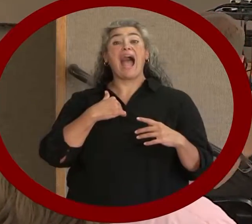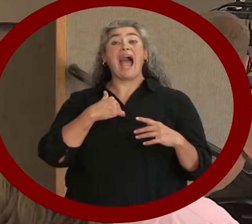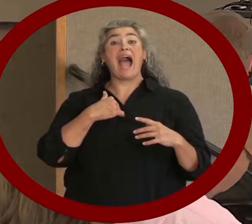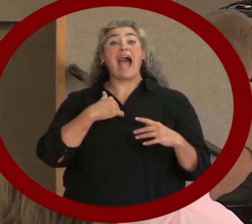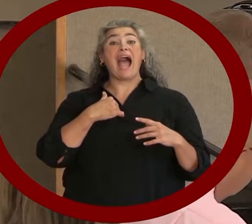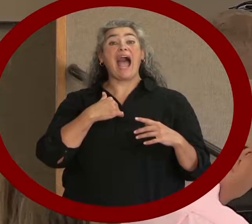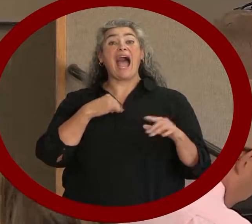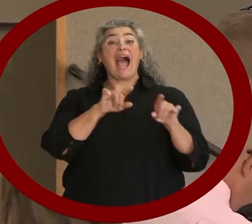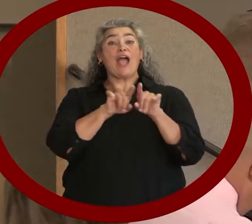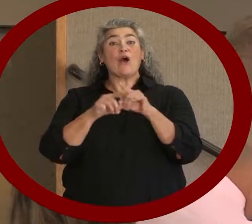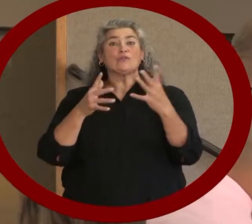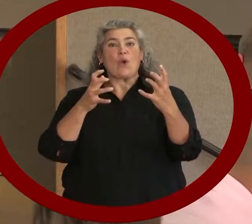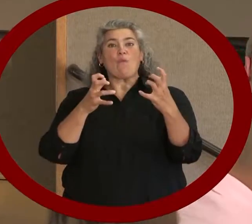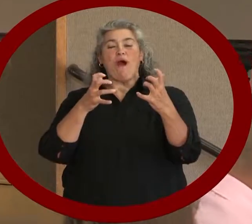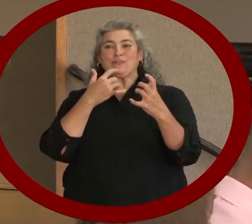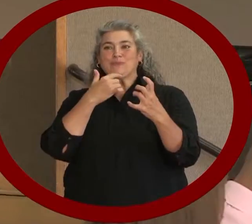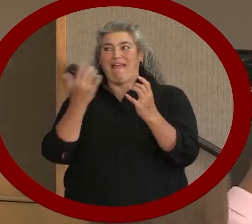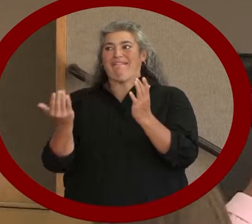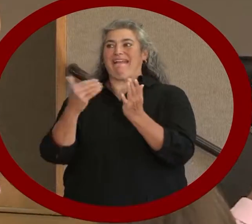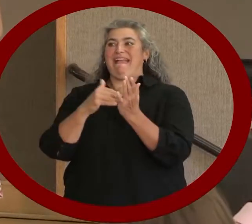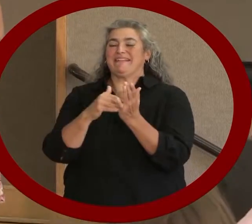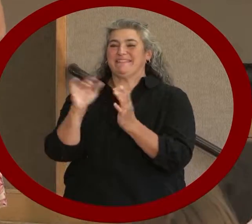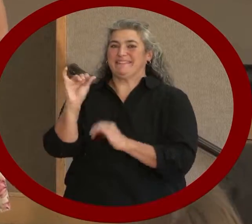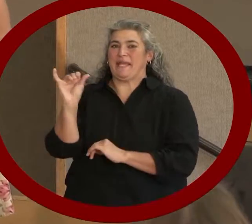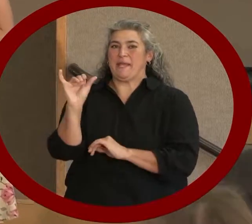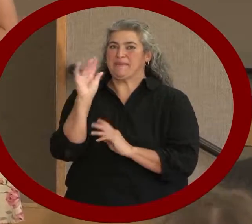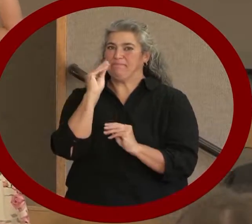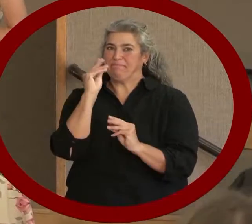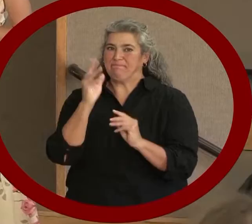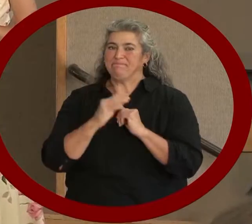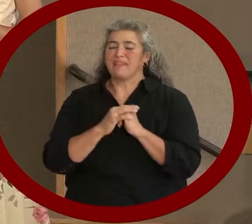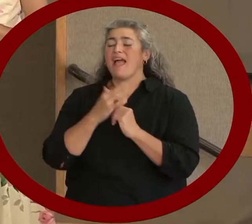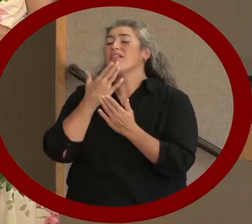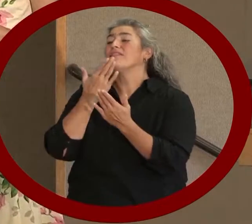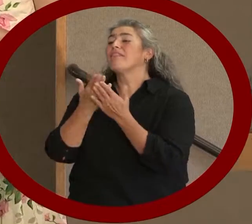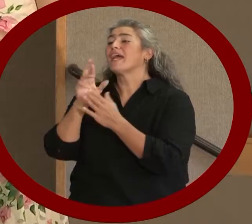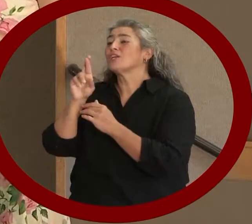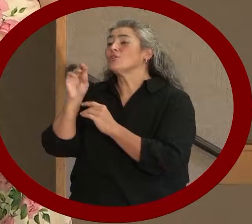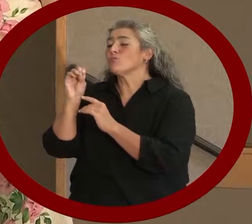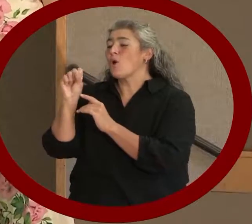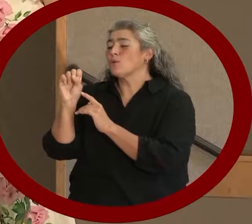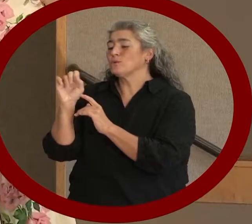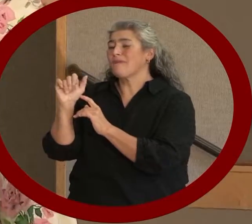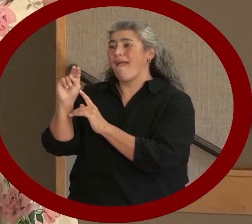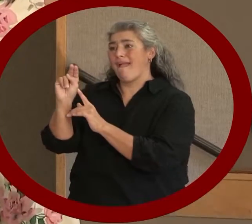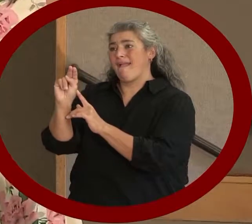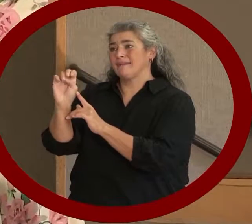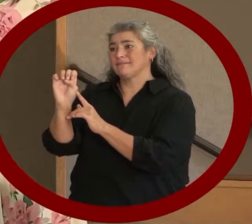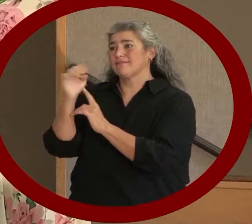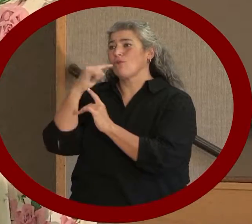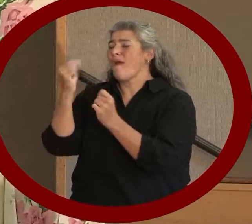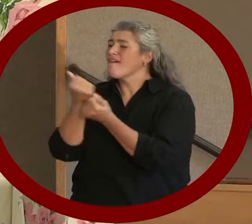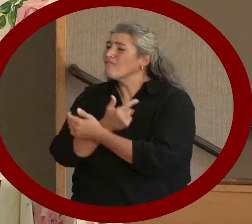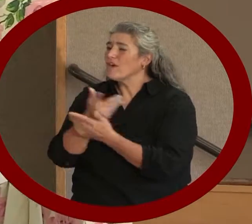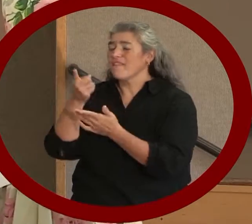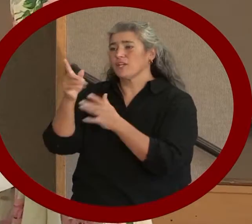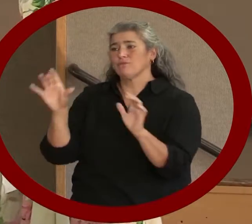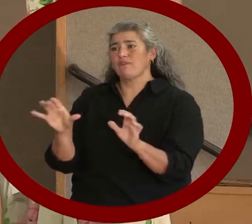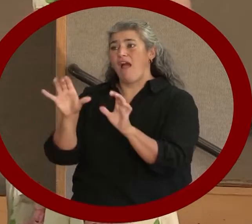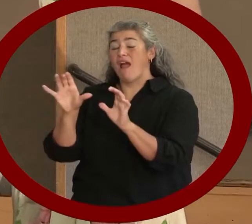I would also like to echo those sentiments as well. Thank you, Roseanne, for everything you've done. And, thank you, Hedy, for such